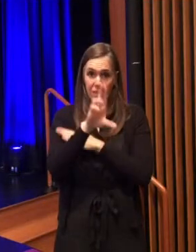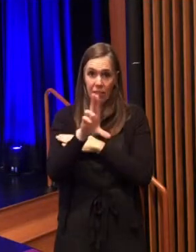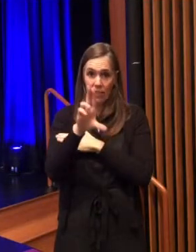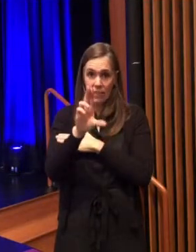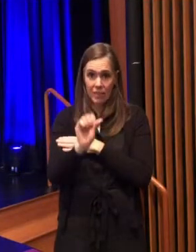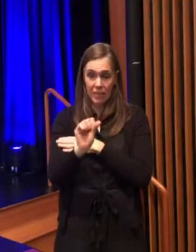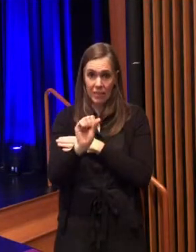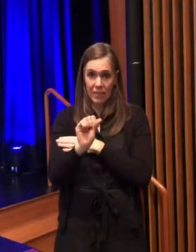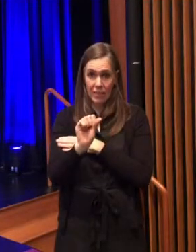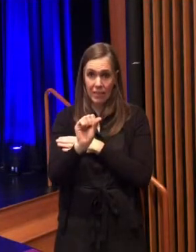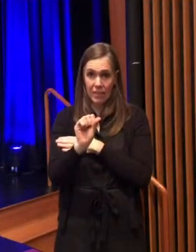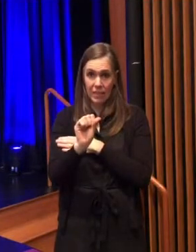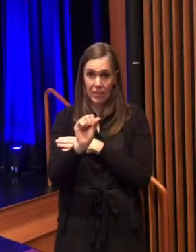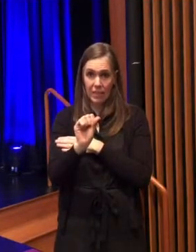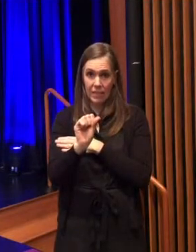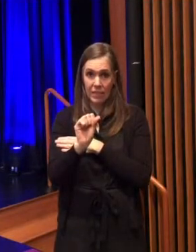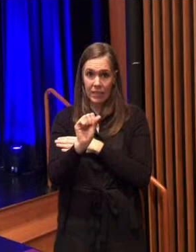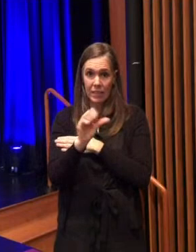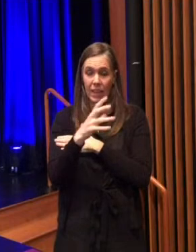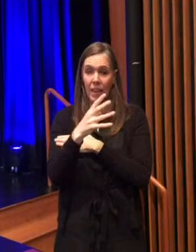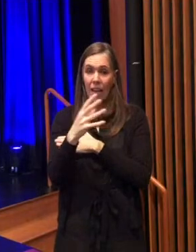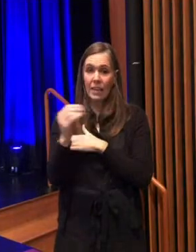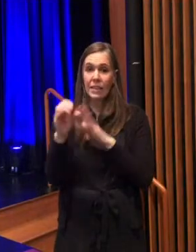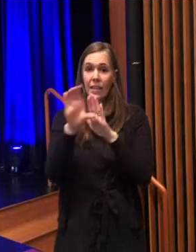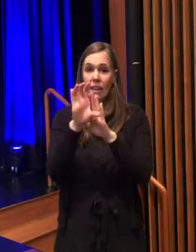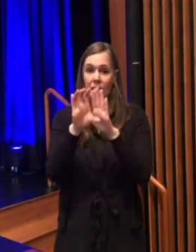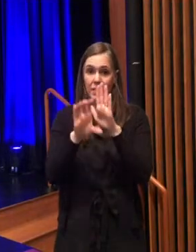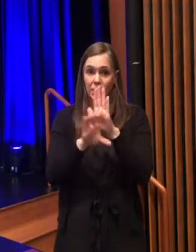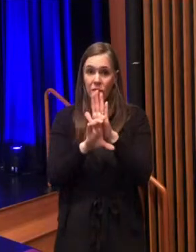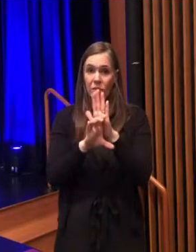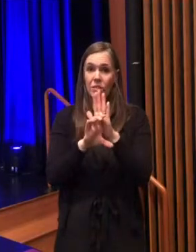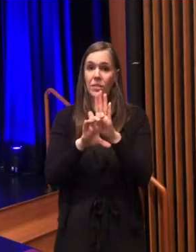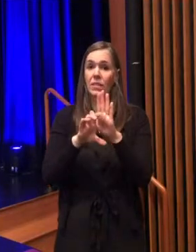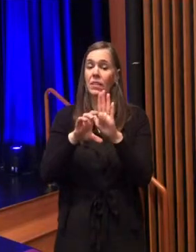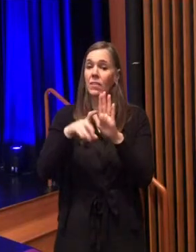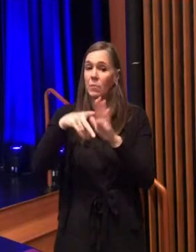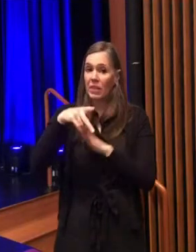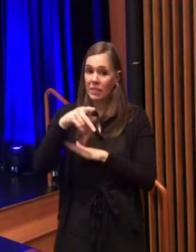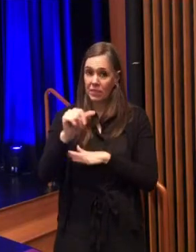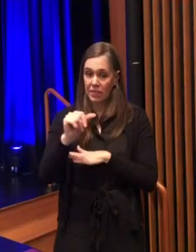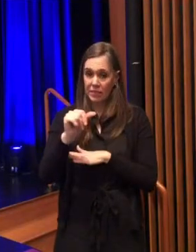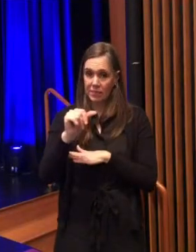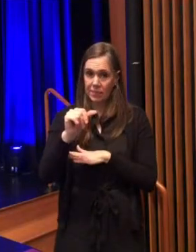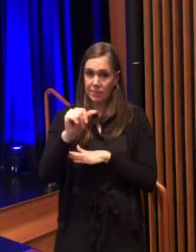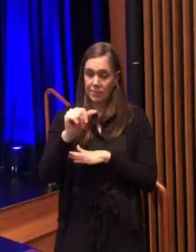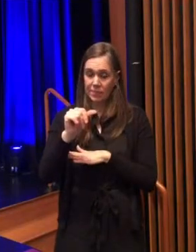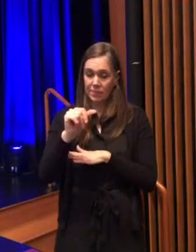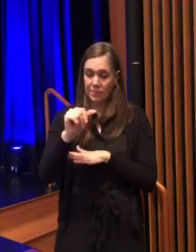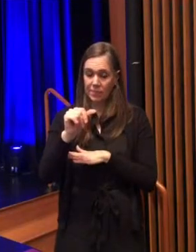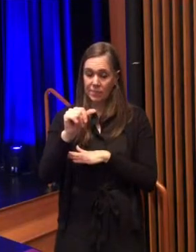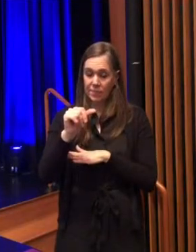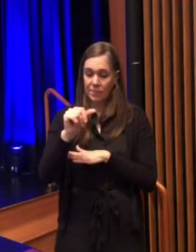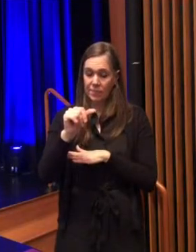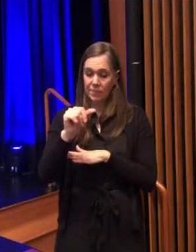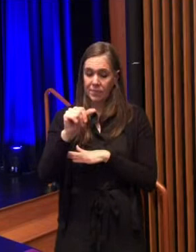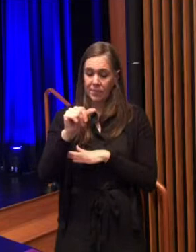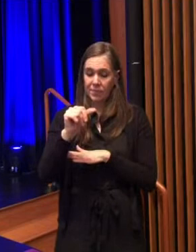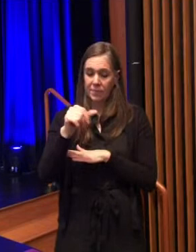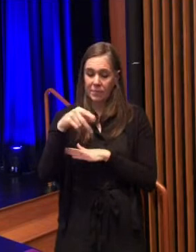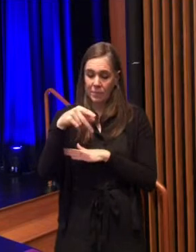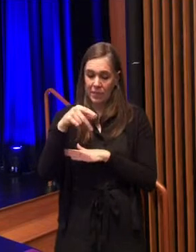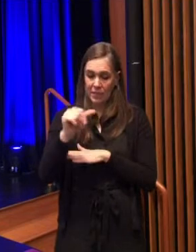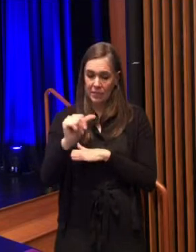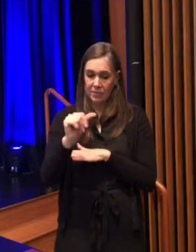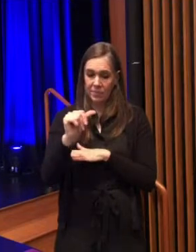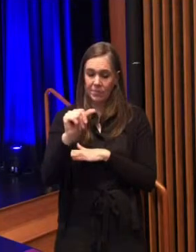states the constitution of the united states and the constitution of the commonwealth and the constitution of the commonwealth of pennsylvania